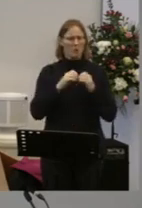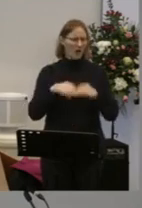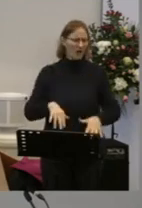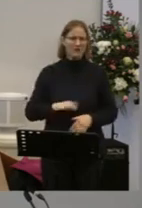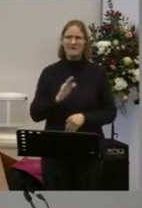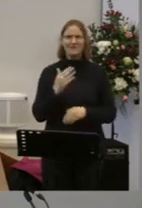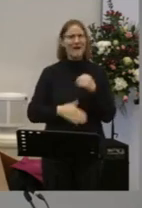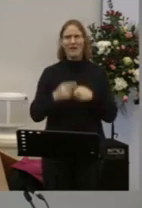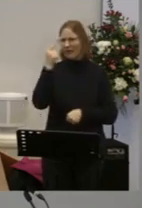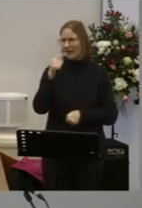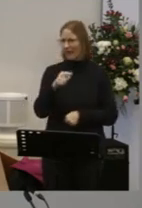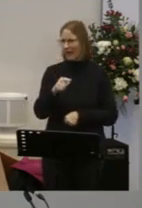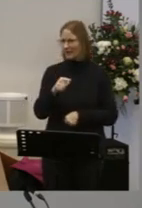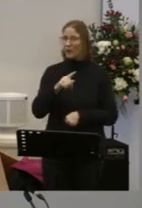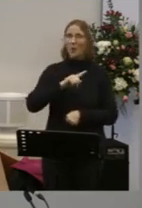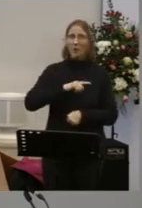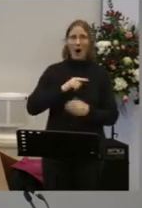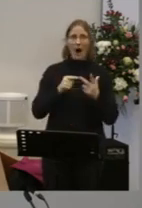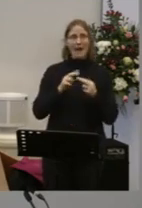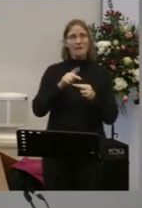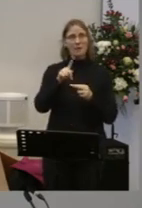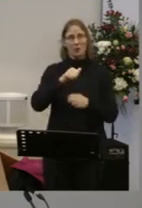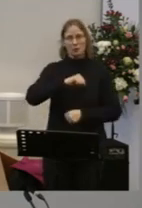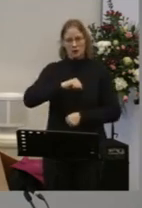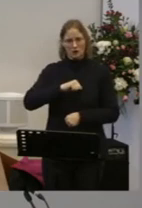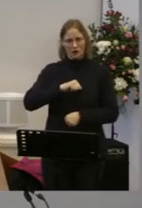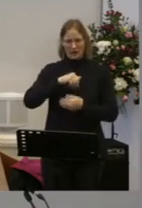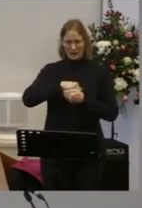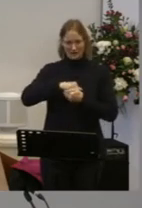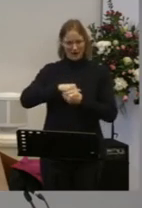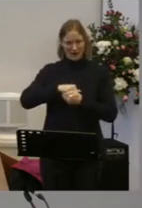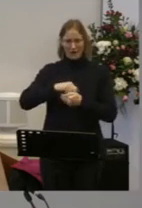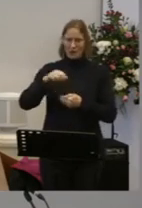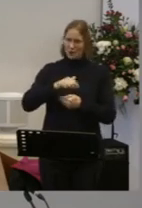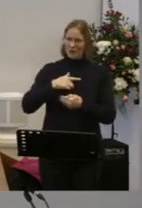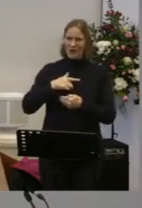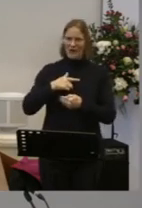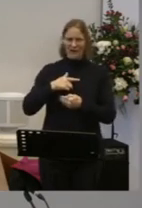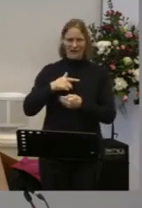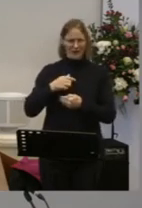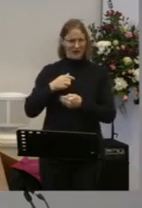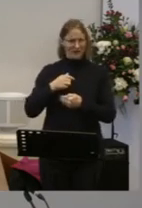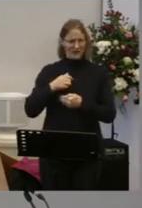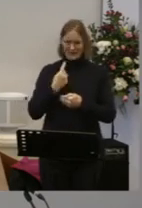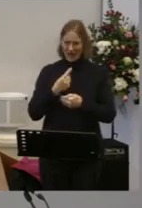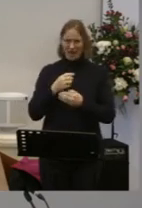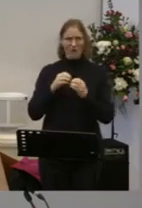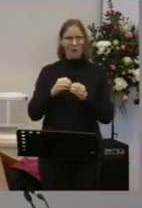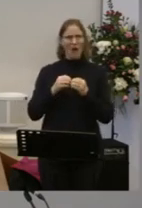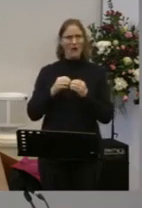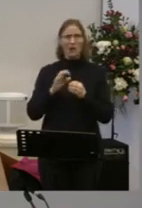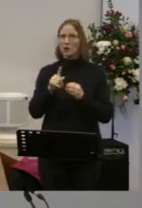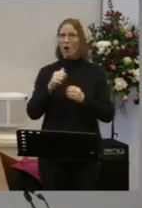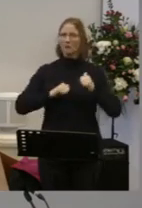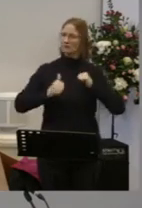Because what being a Christian should give you Is it should give you a sense of self worth Not arrogance Not arrogance